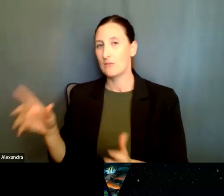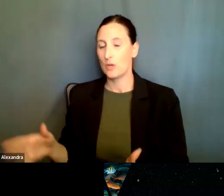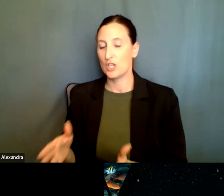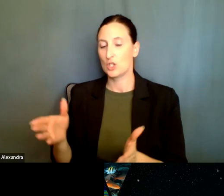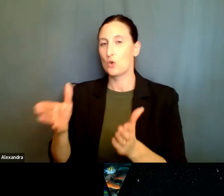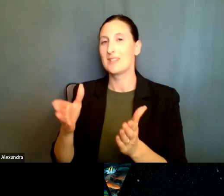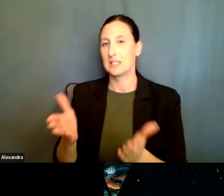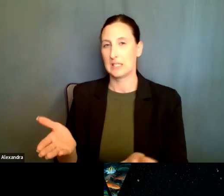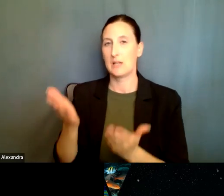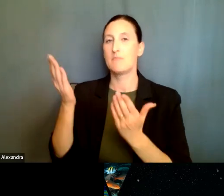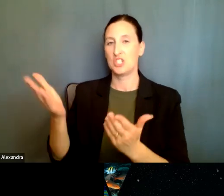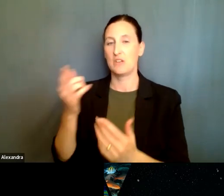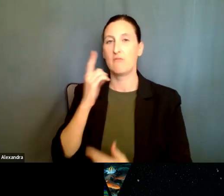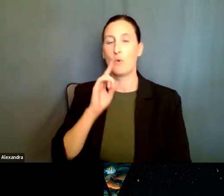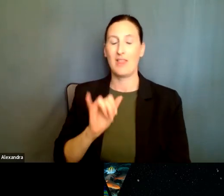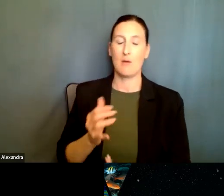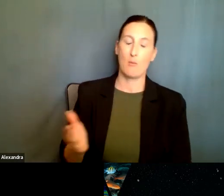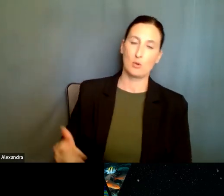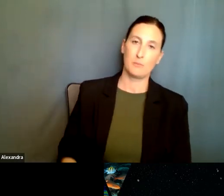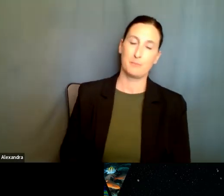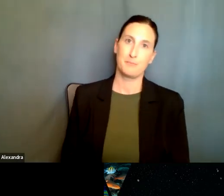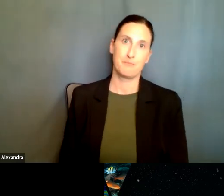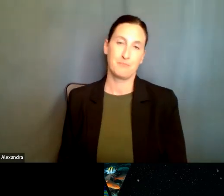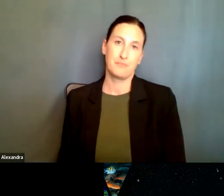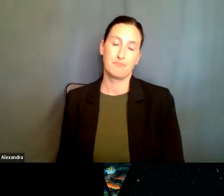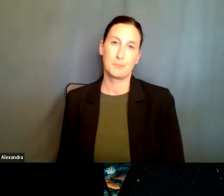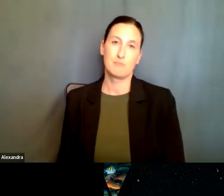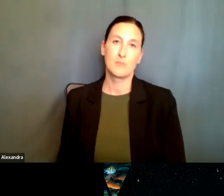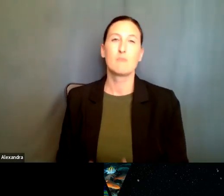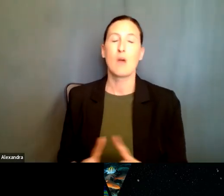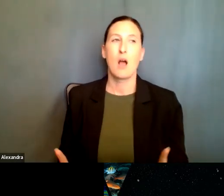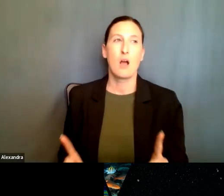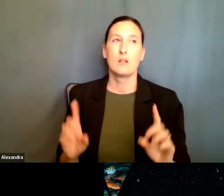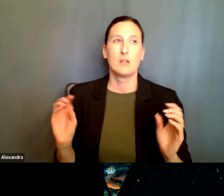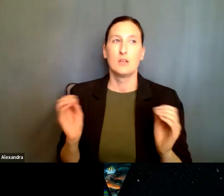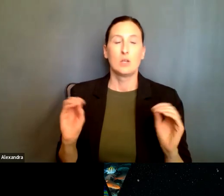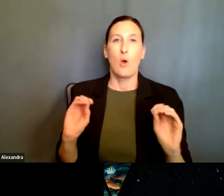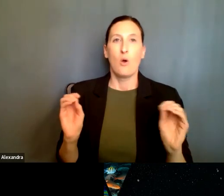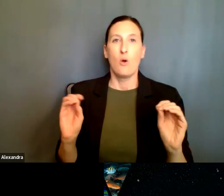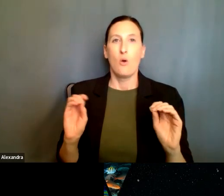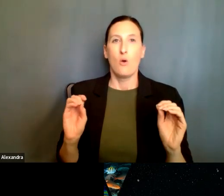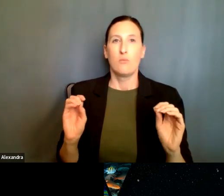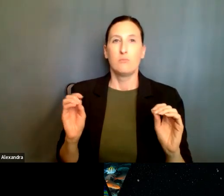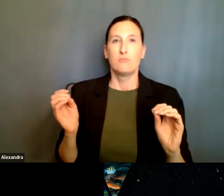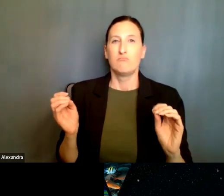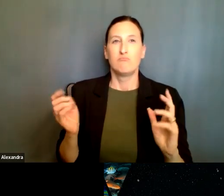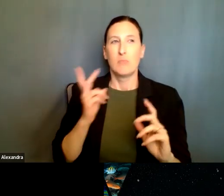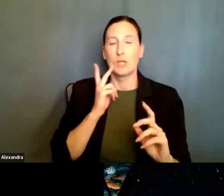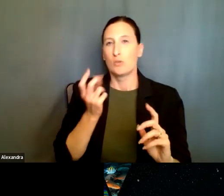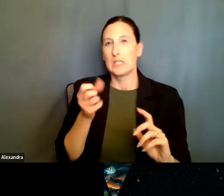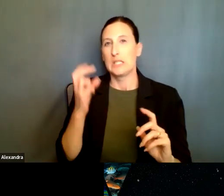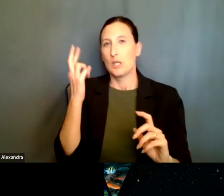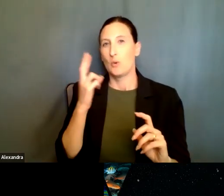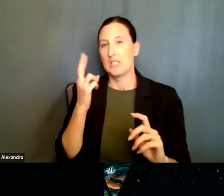submission of, uh, of an eager proposal. Okay. So that's, but there is no, I don't see any reason for which a particular